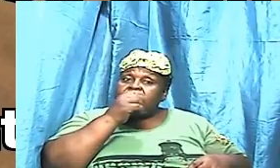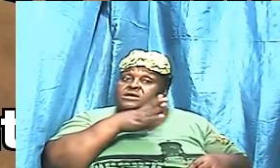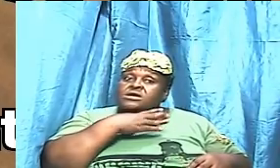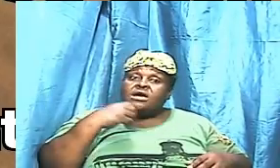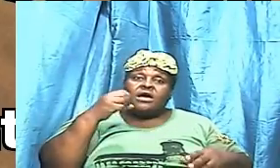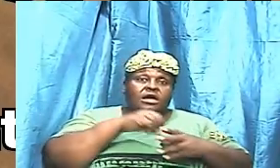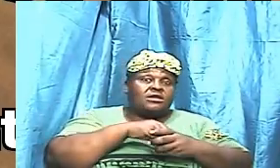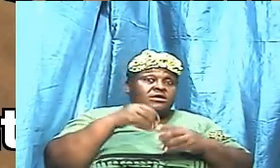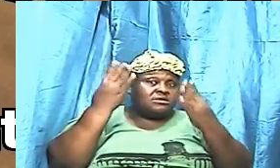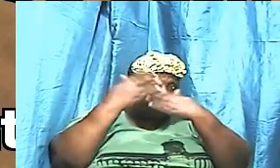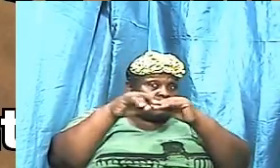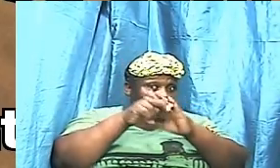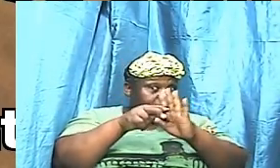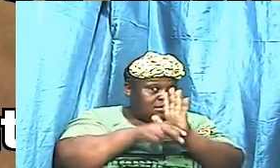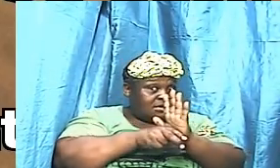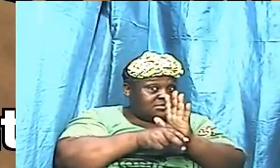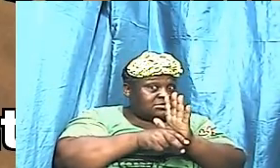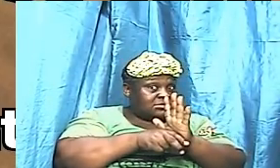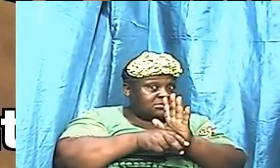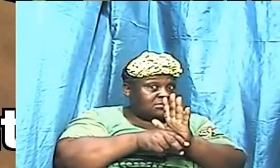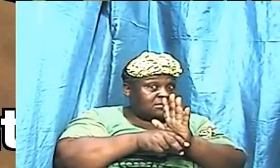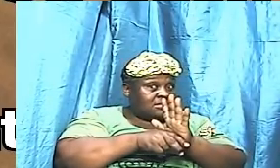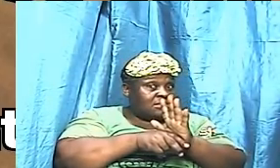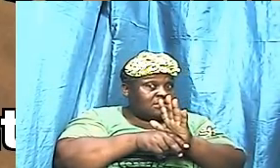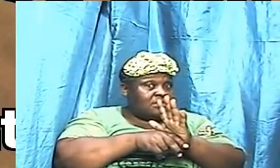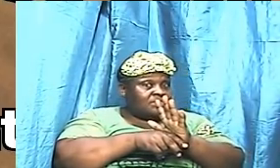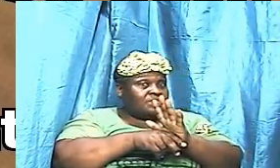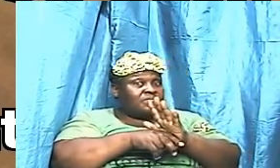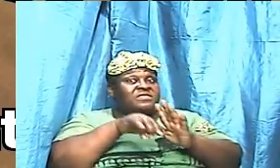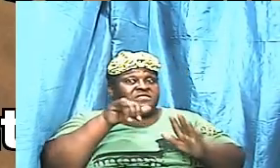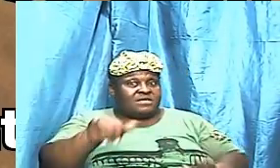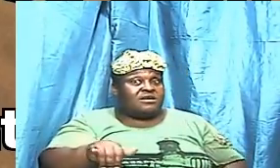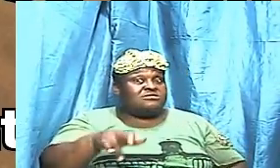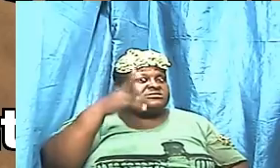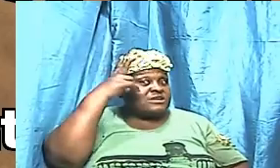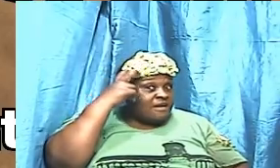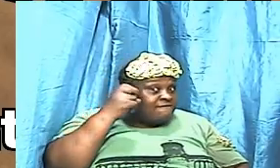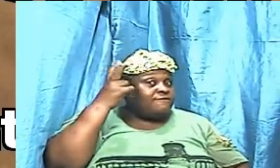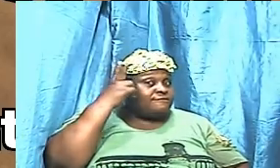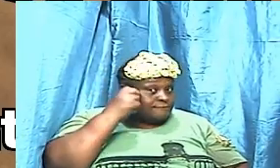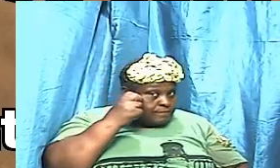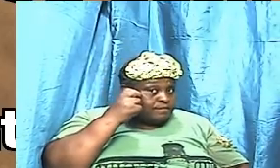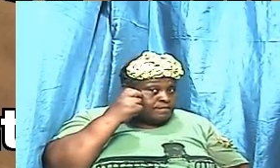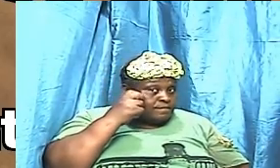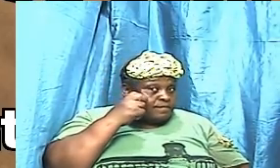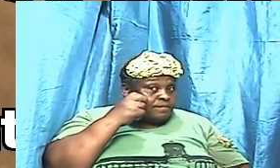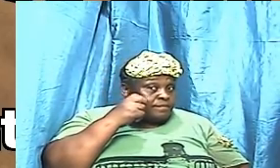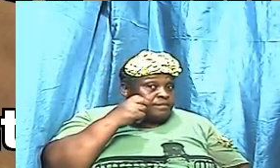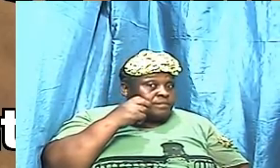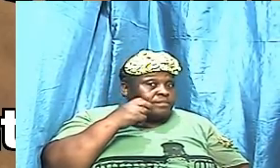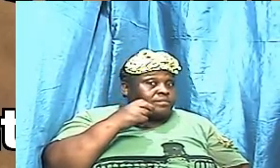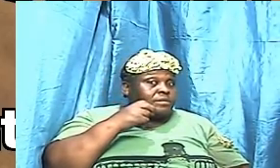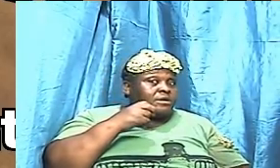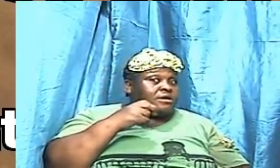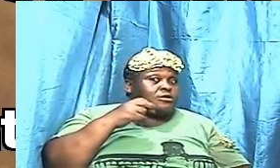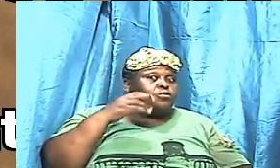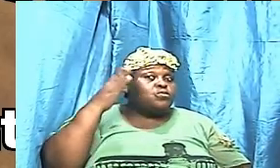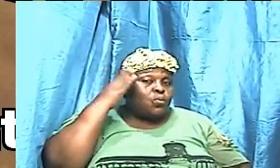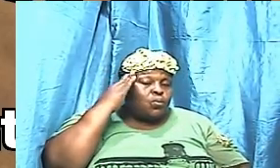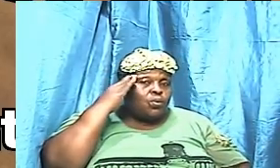but it's not only God know I want you to know that that adversary or he knows too